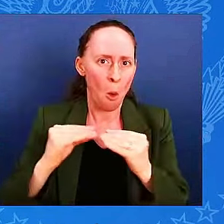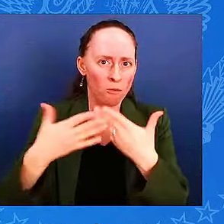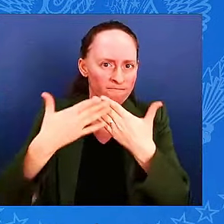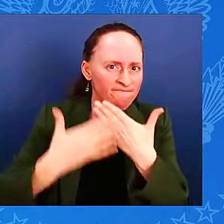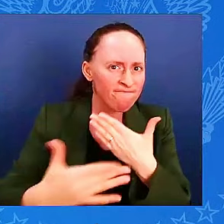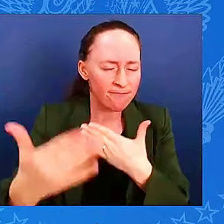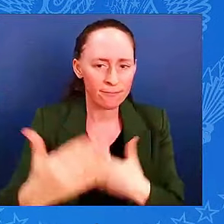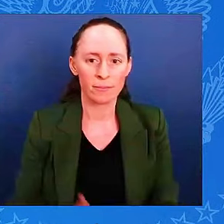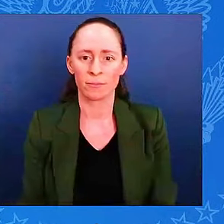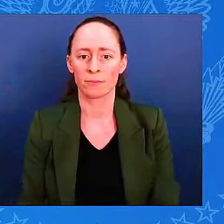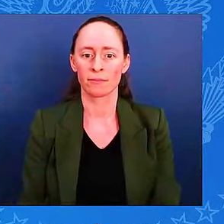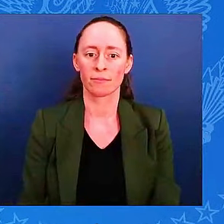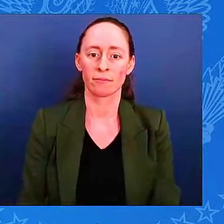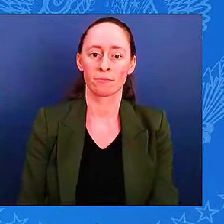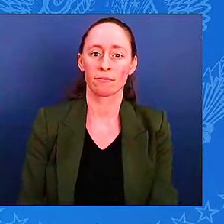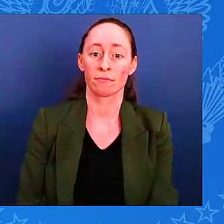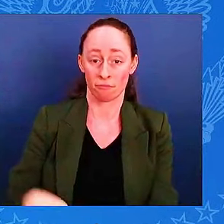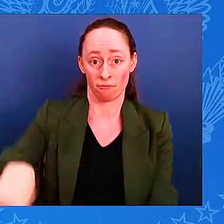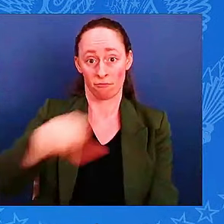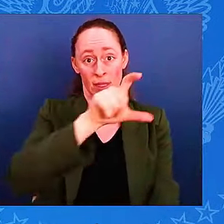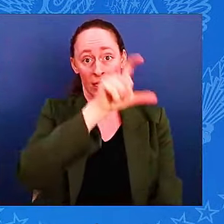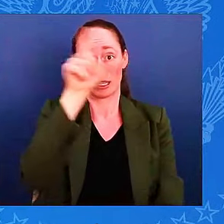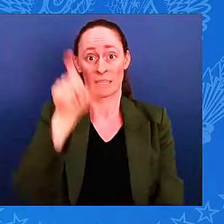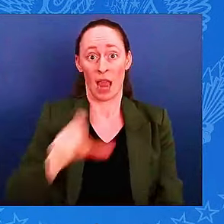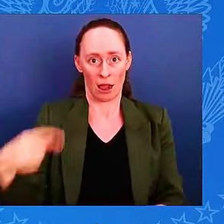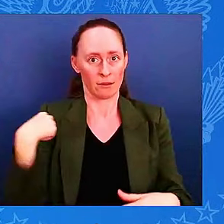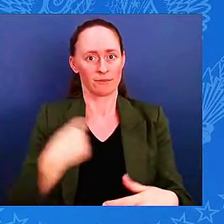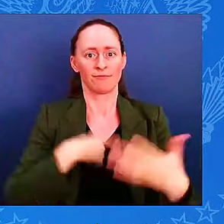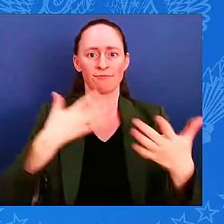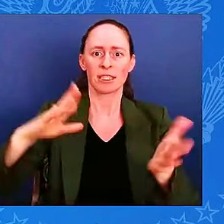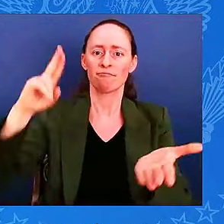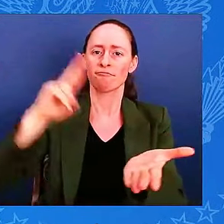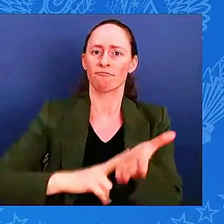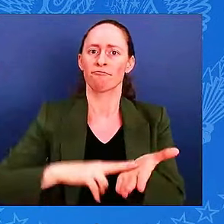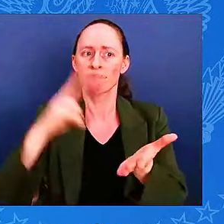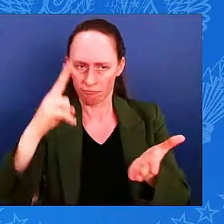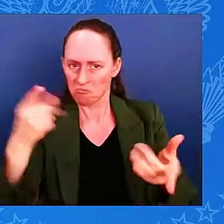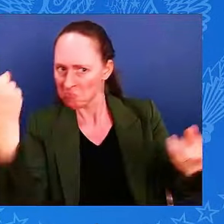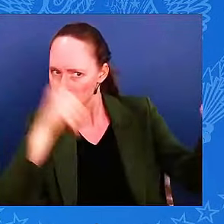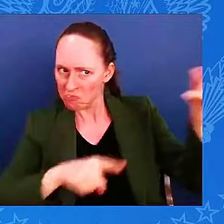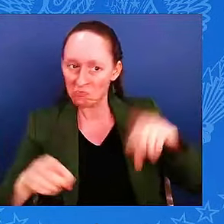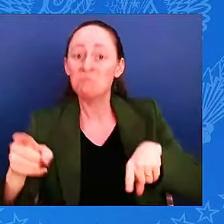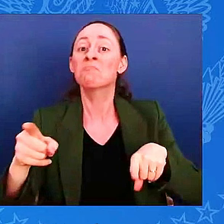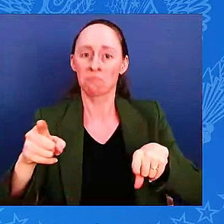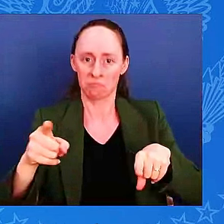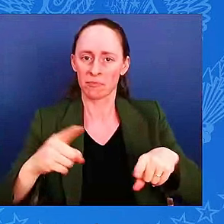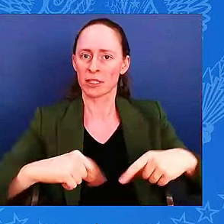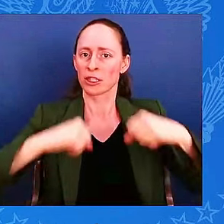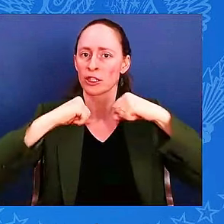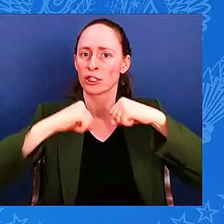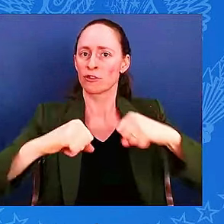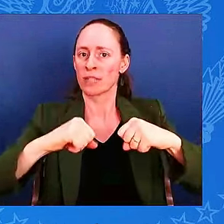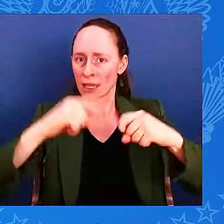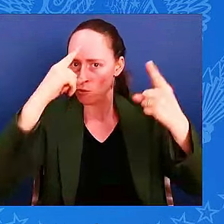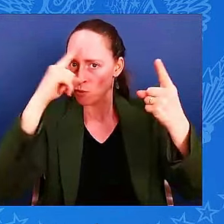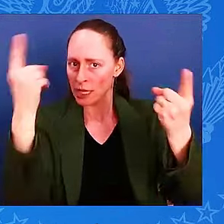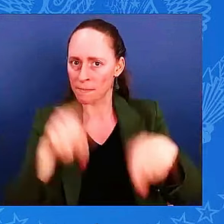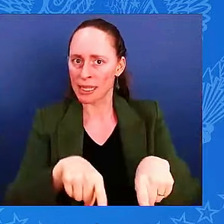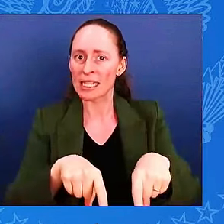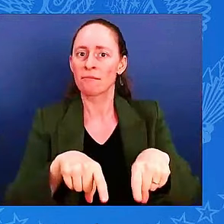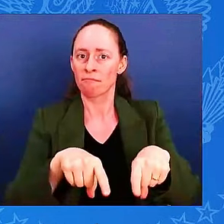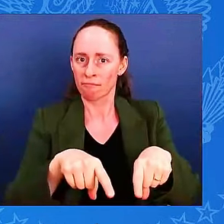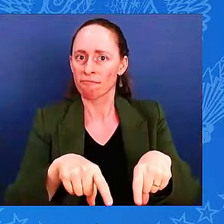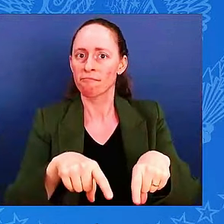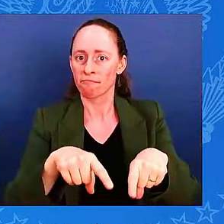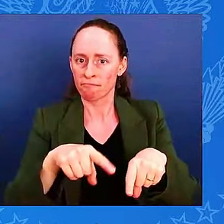signed a security agreement and adopted up to the ninth package of military aid. We have